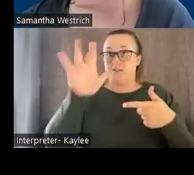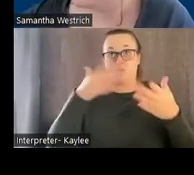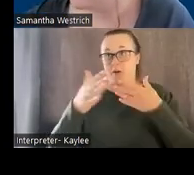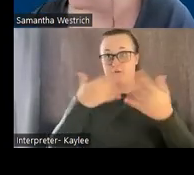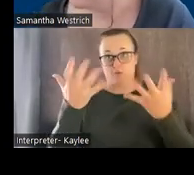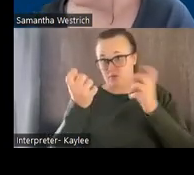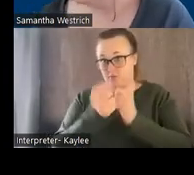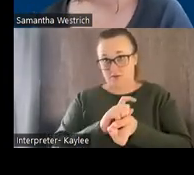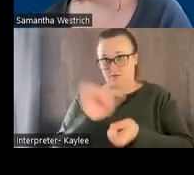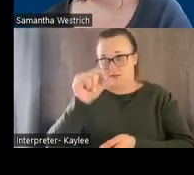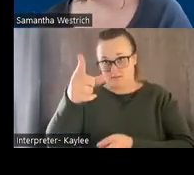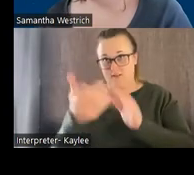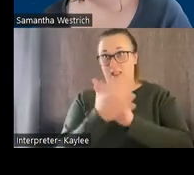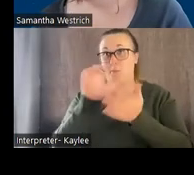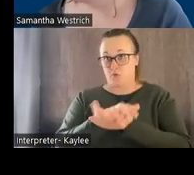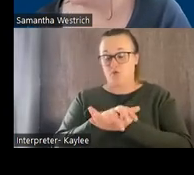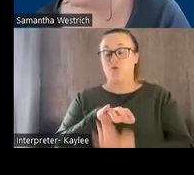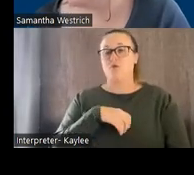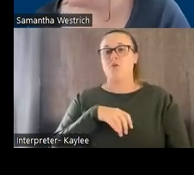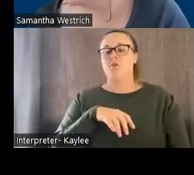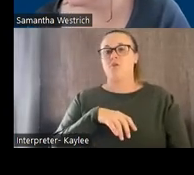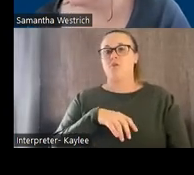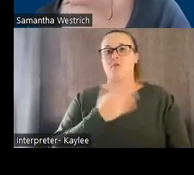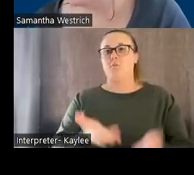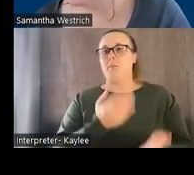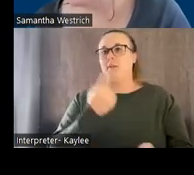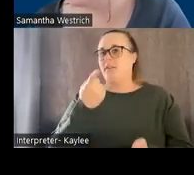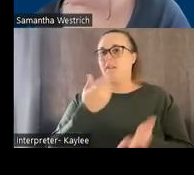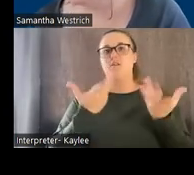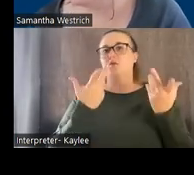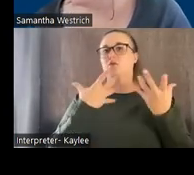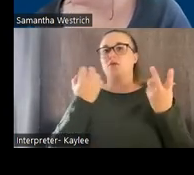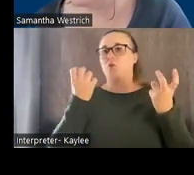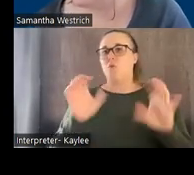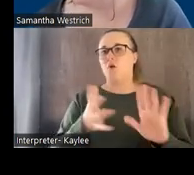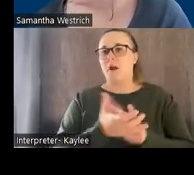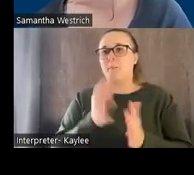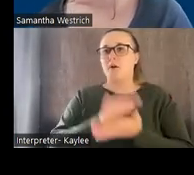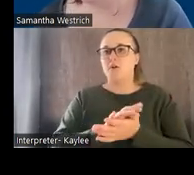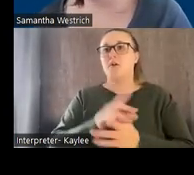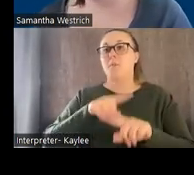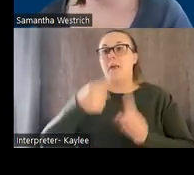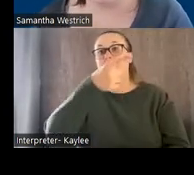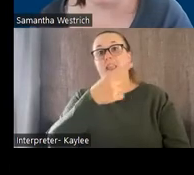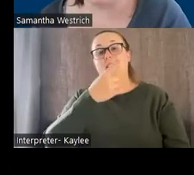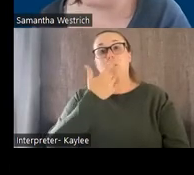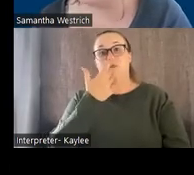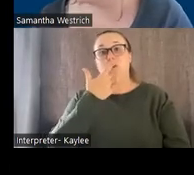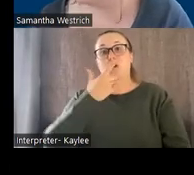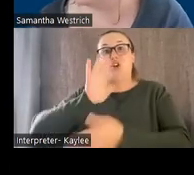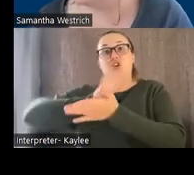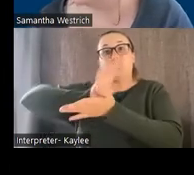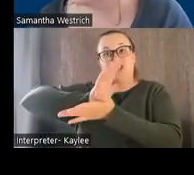hamburger, maybe they don't like hamburgers, they like cheeseburgers. So we can come down and this opens up the edit